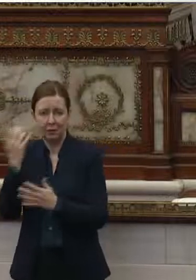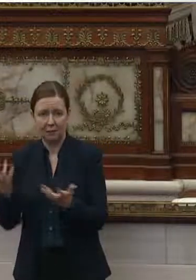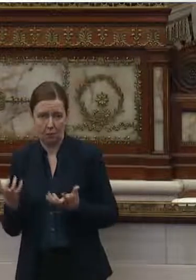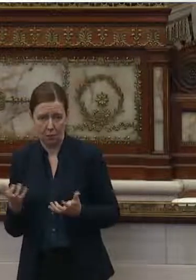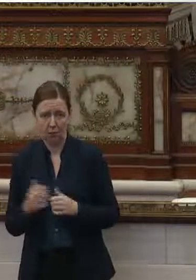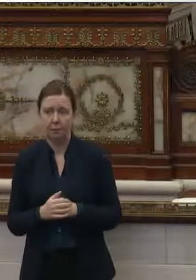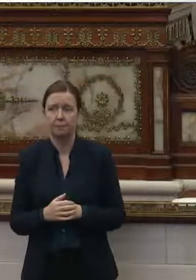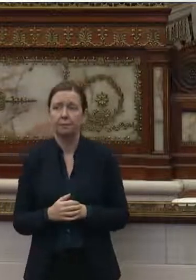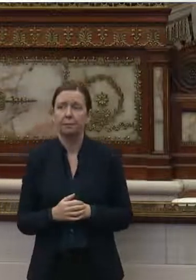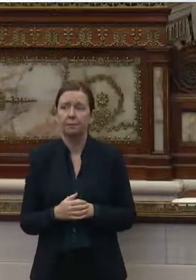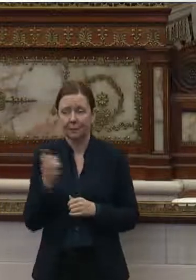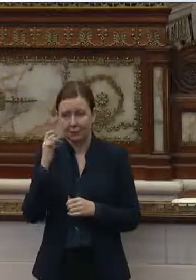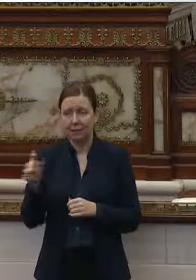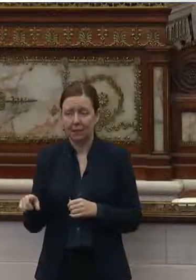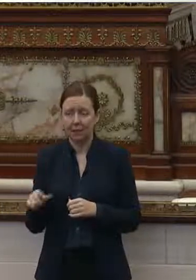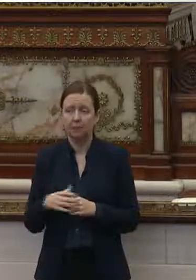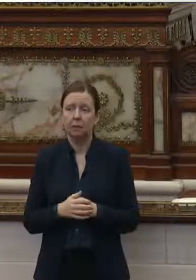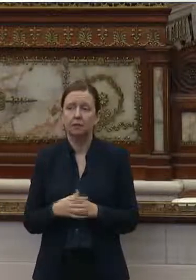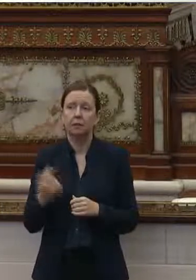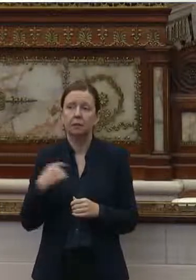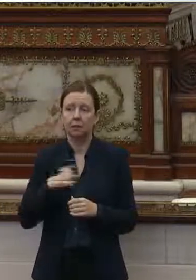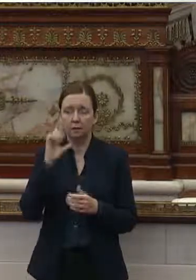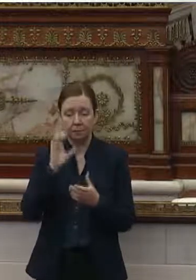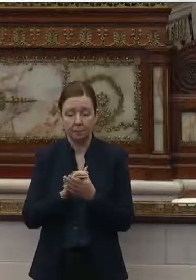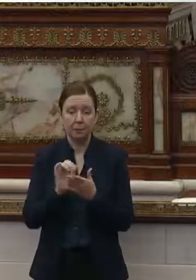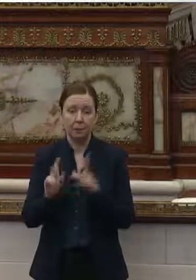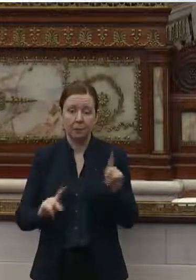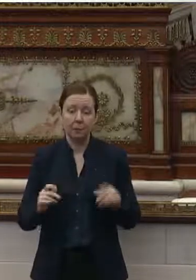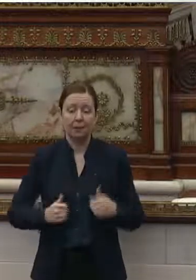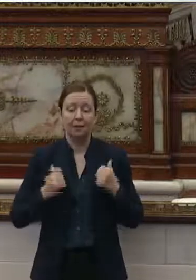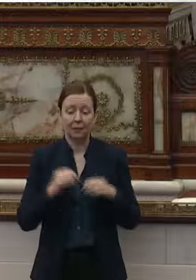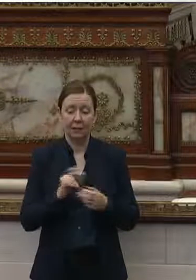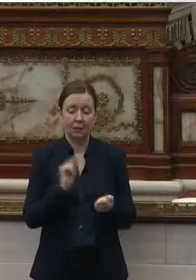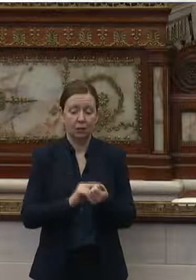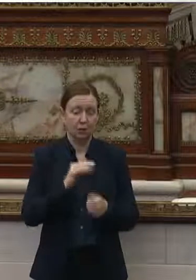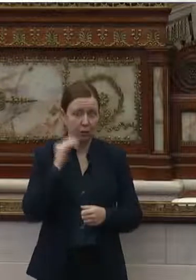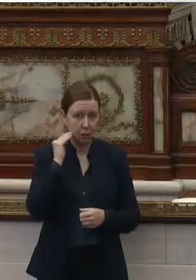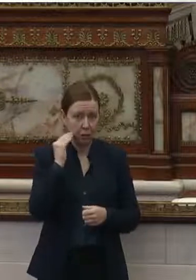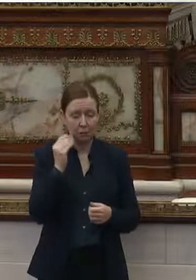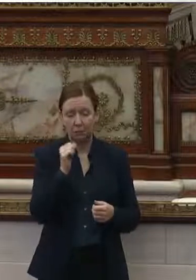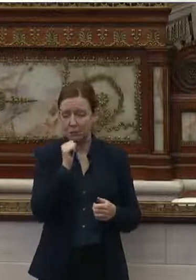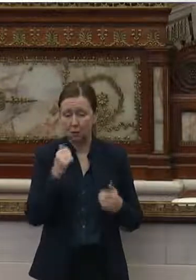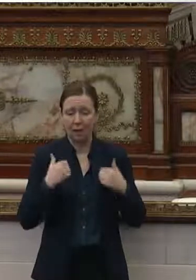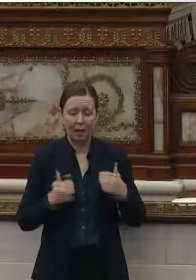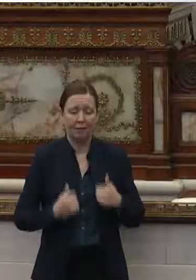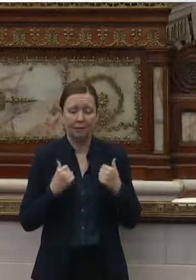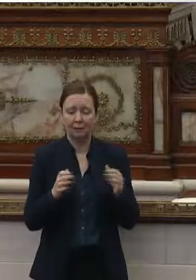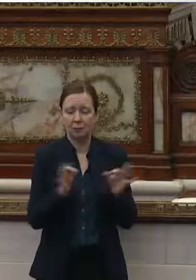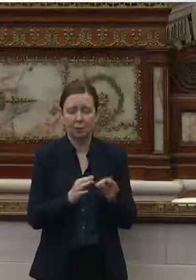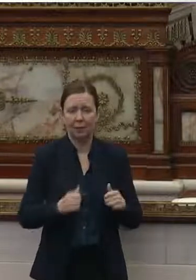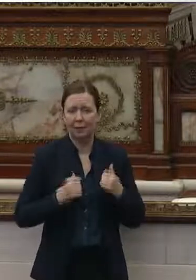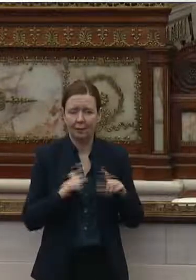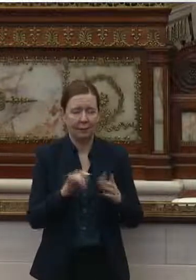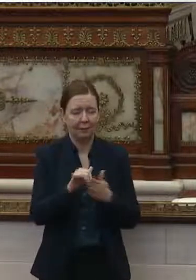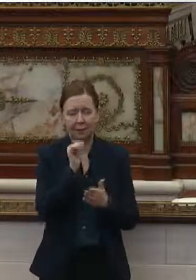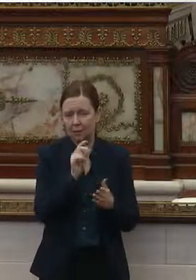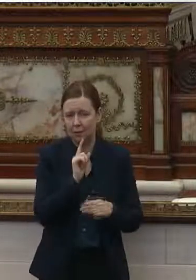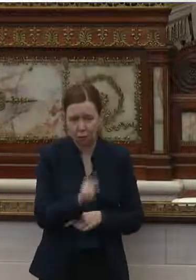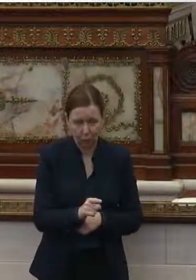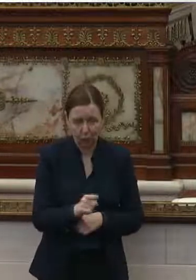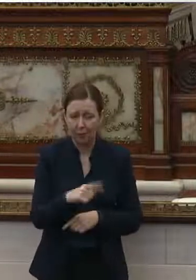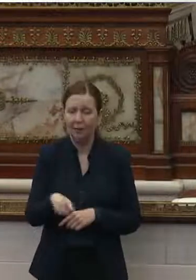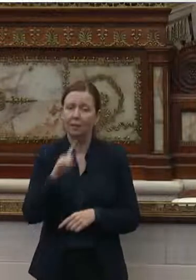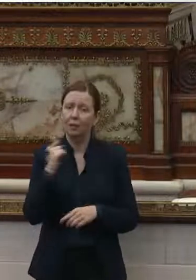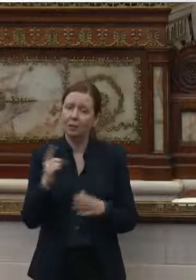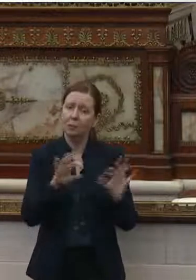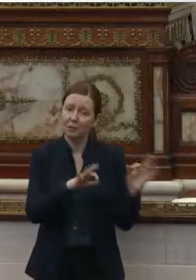them. Somehow we believe people living in nursing homes are not lives worth living. But that is simply not true. They are